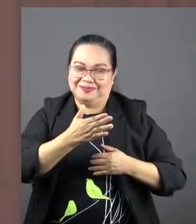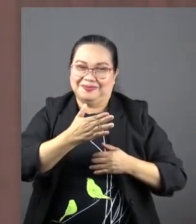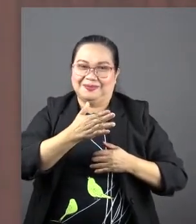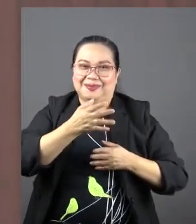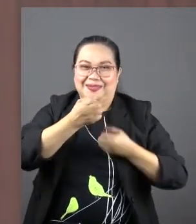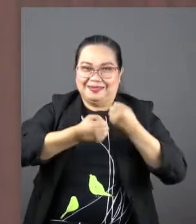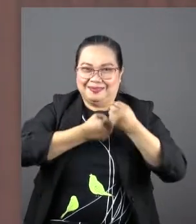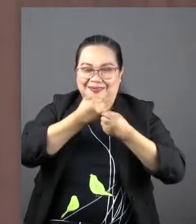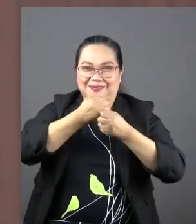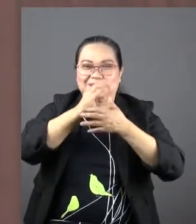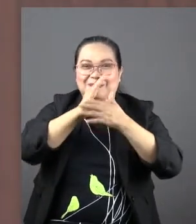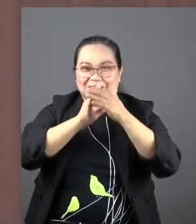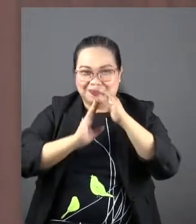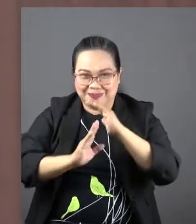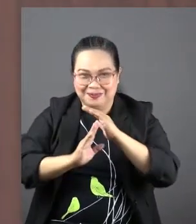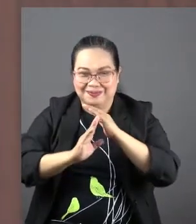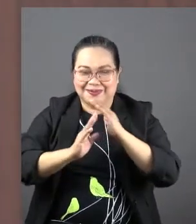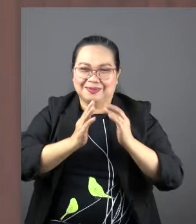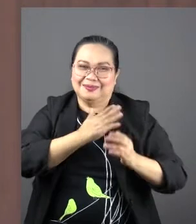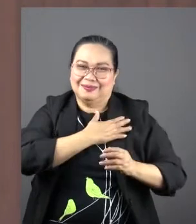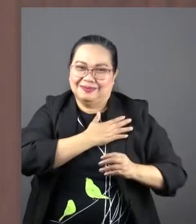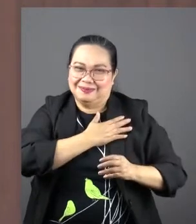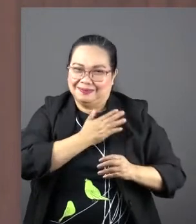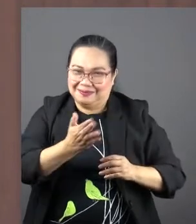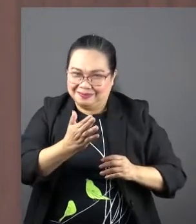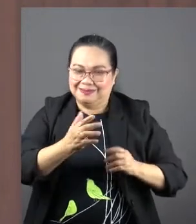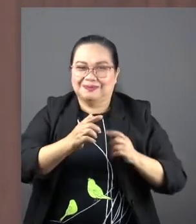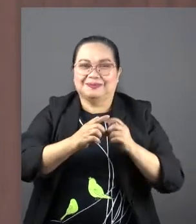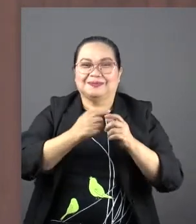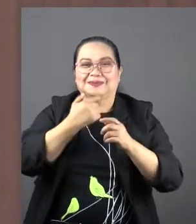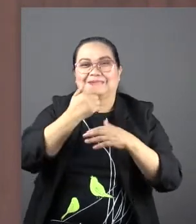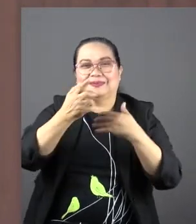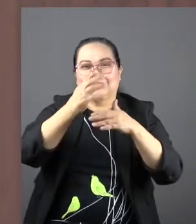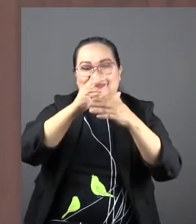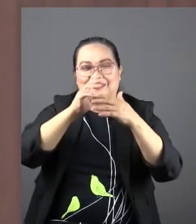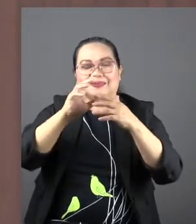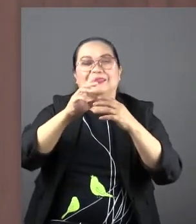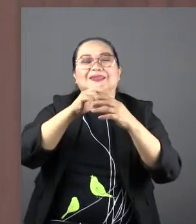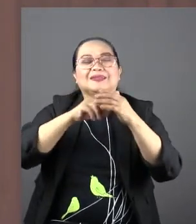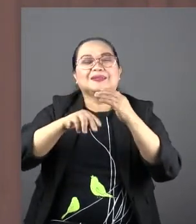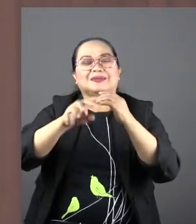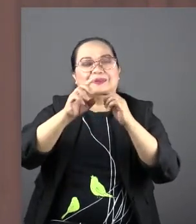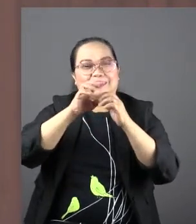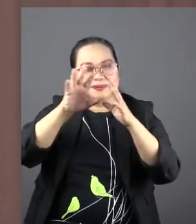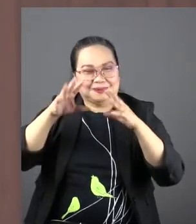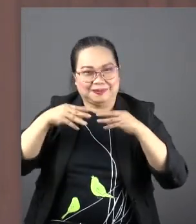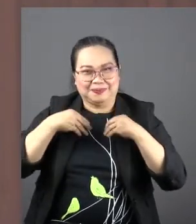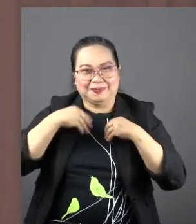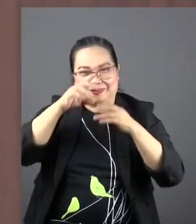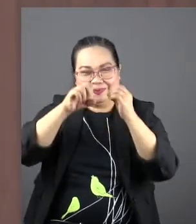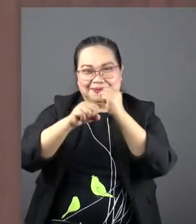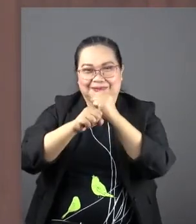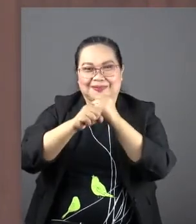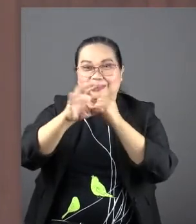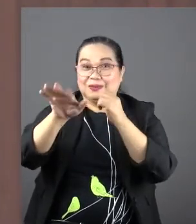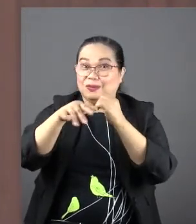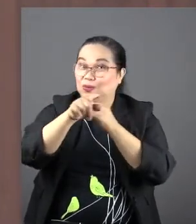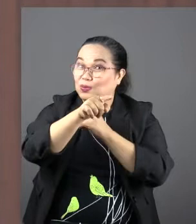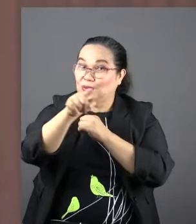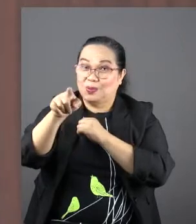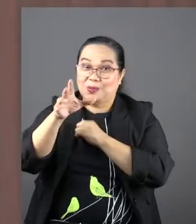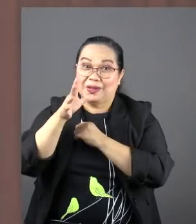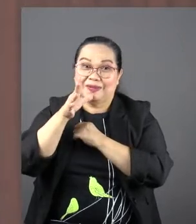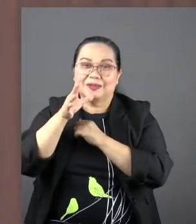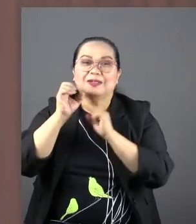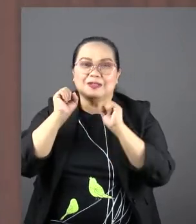humility, and sacrificial trust. And mothers, I address our biological, adoptive, and spiritual mothers. Brothers, you can do